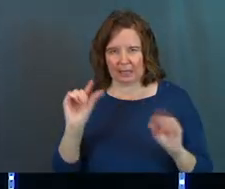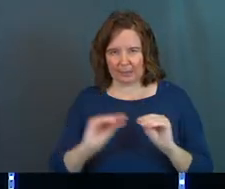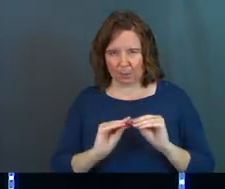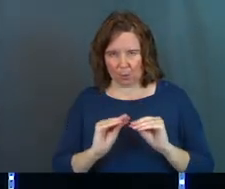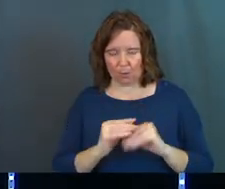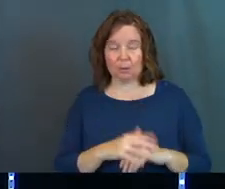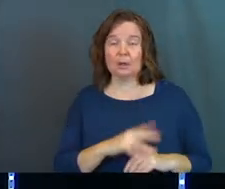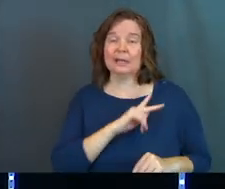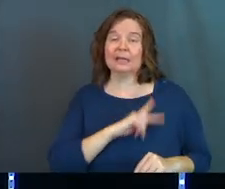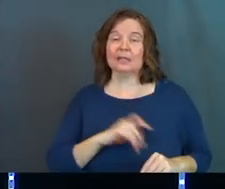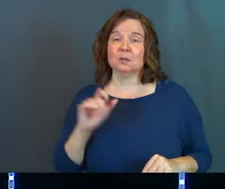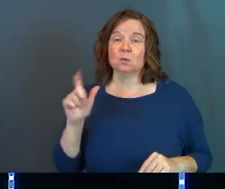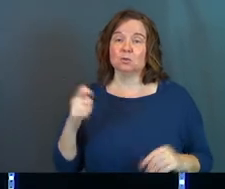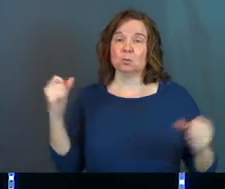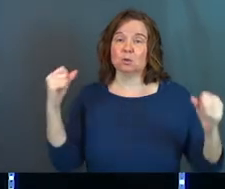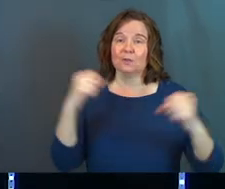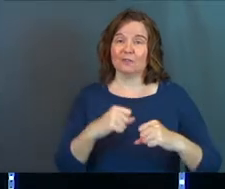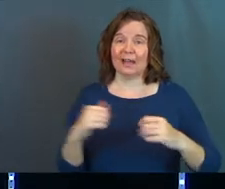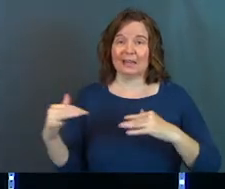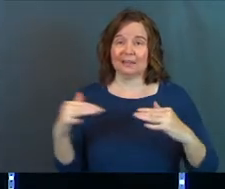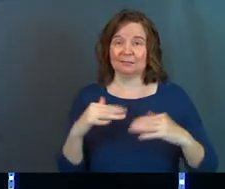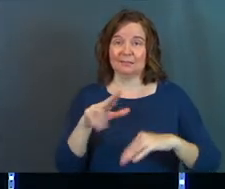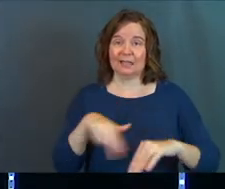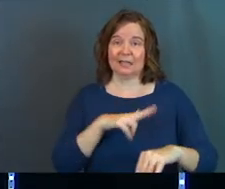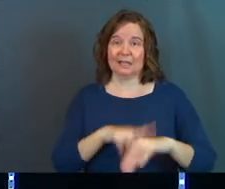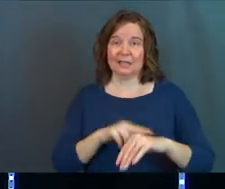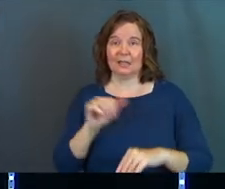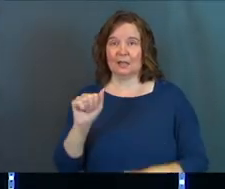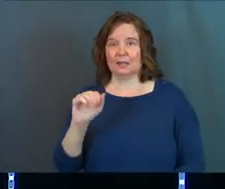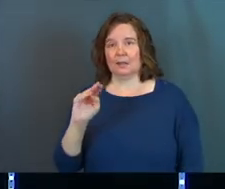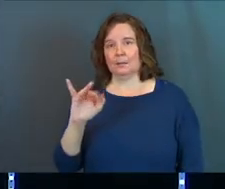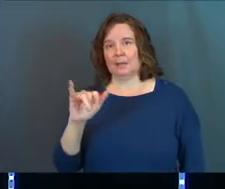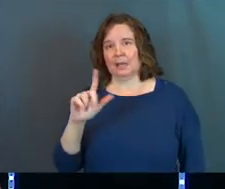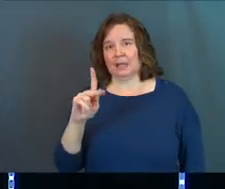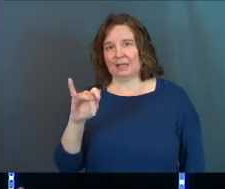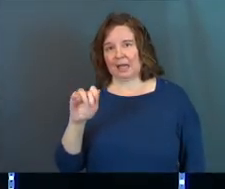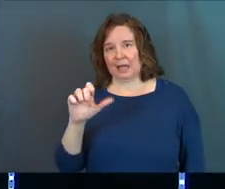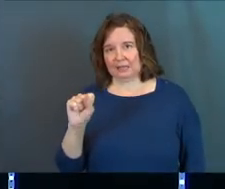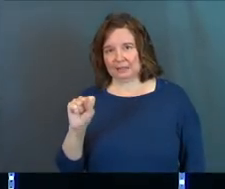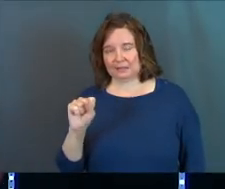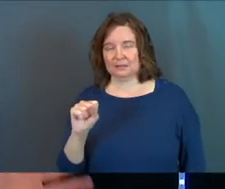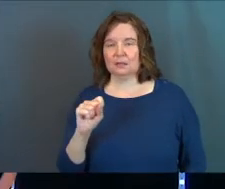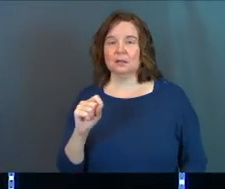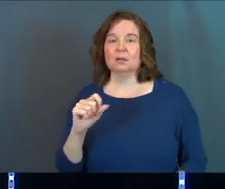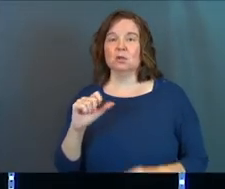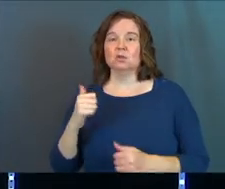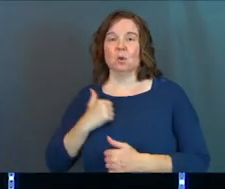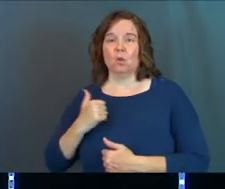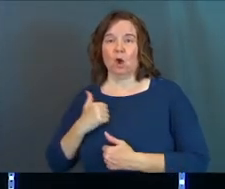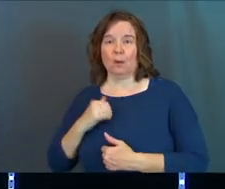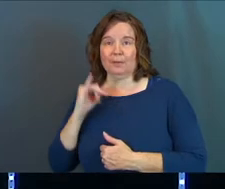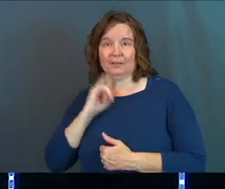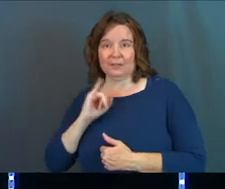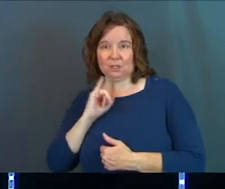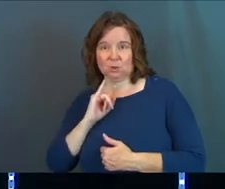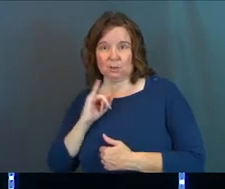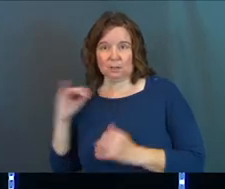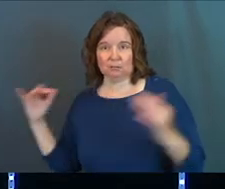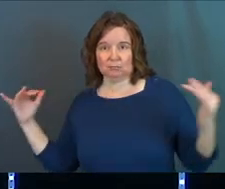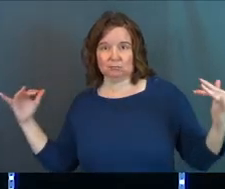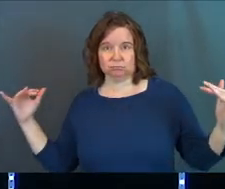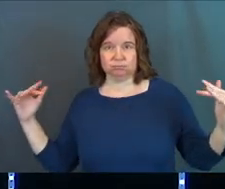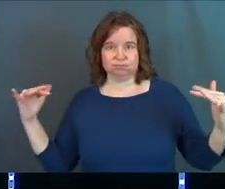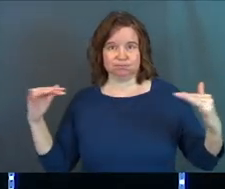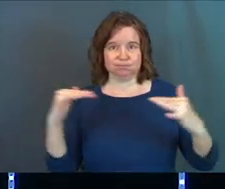a little bit more. King Saul was supposed to fight a nation called the Amalekites. He was supposed to take the army of Israel and they were supposed to have a battle. And God said,